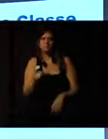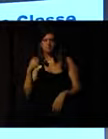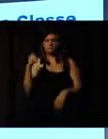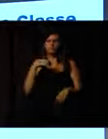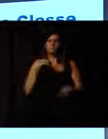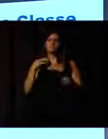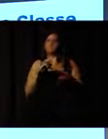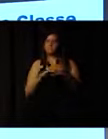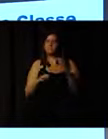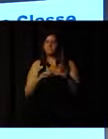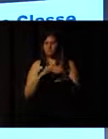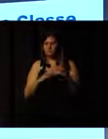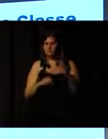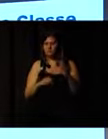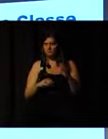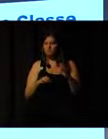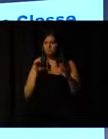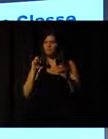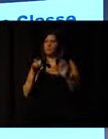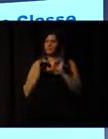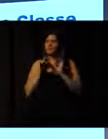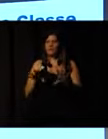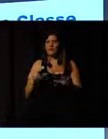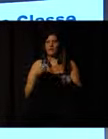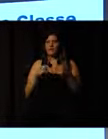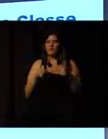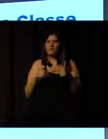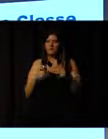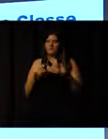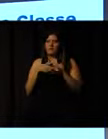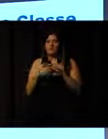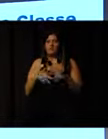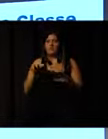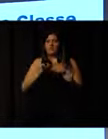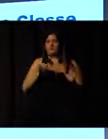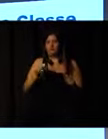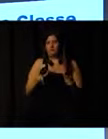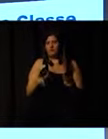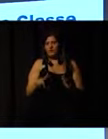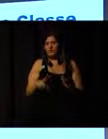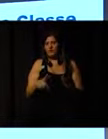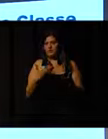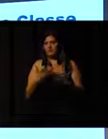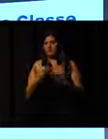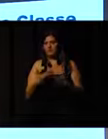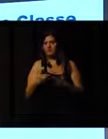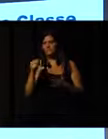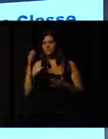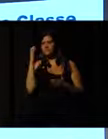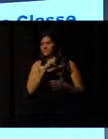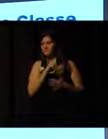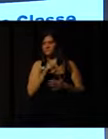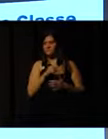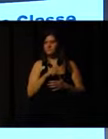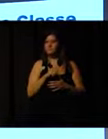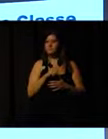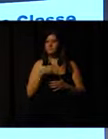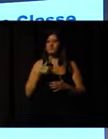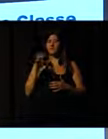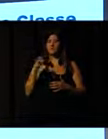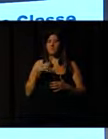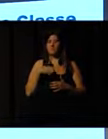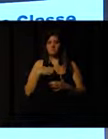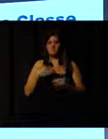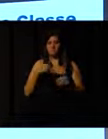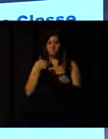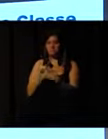He's very communicative, he's willing to work with equipment and class. He's very quick,